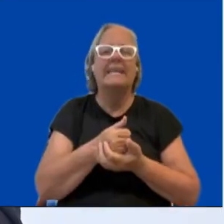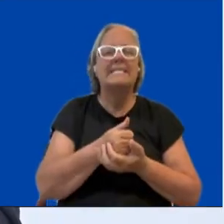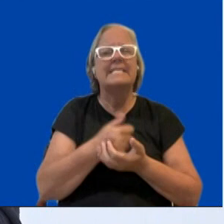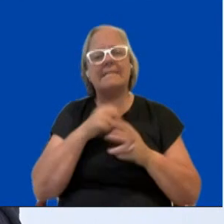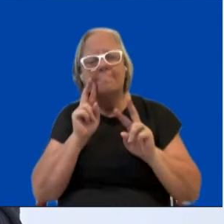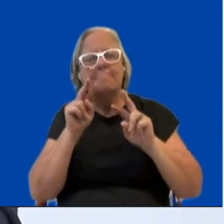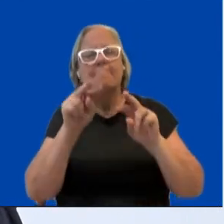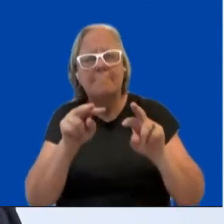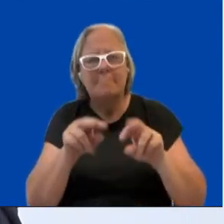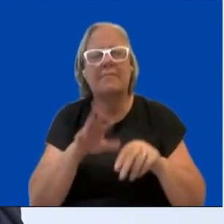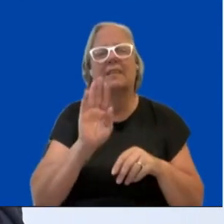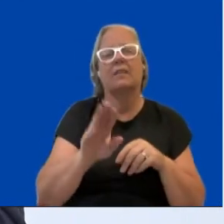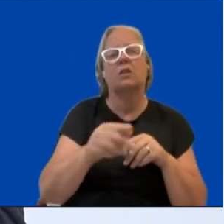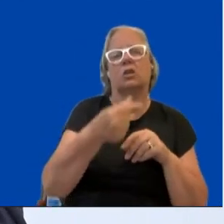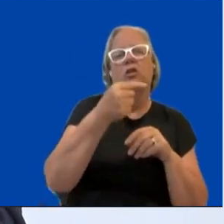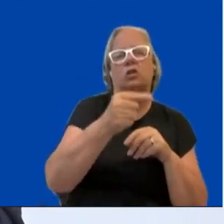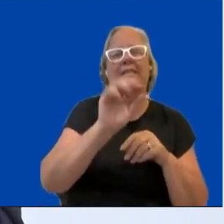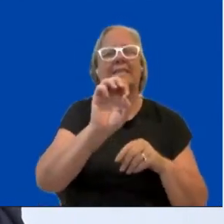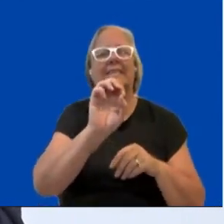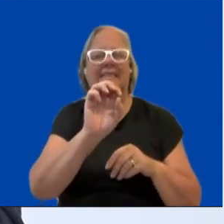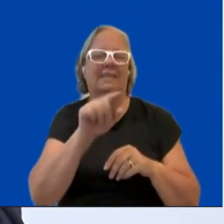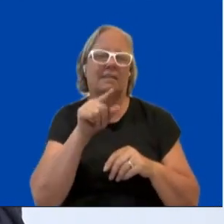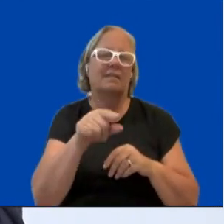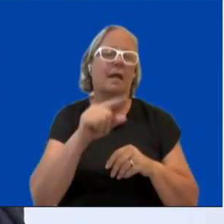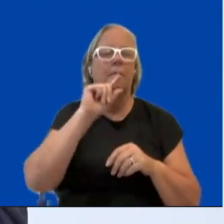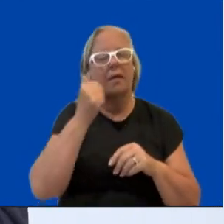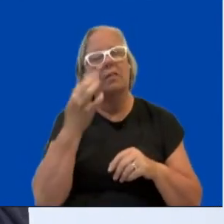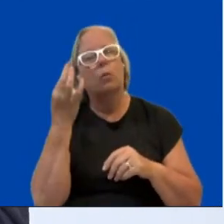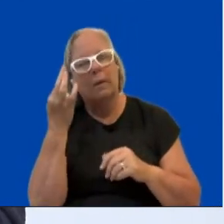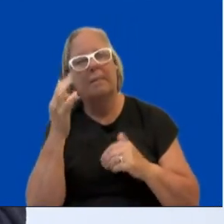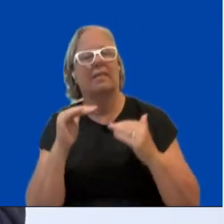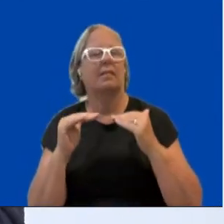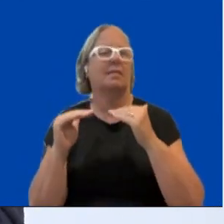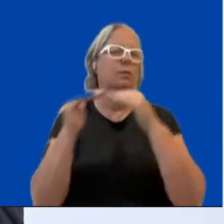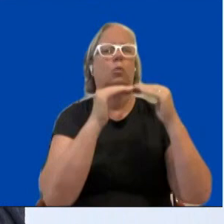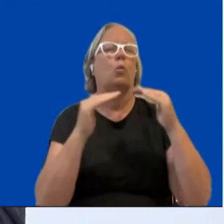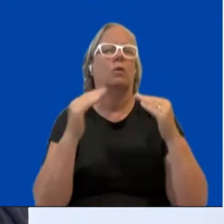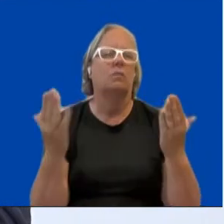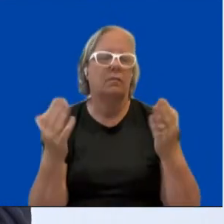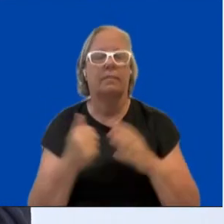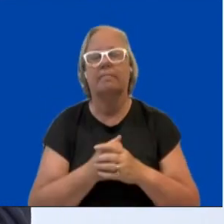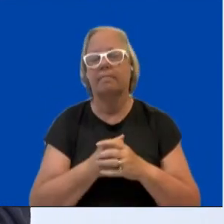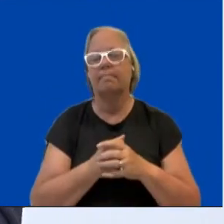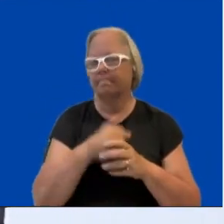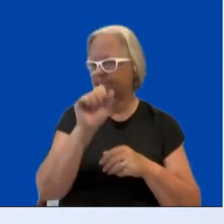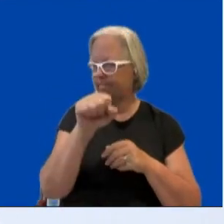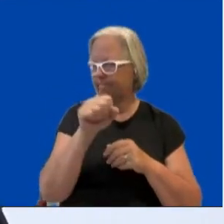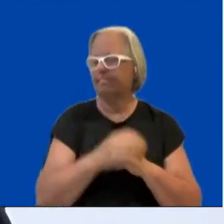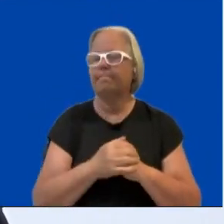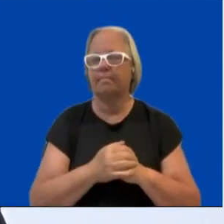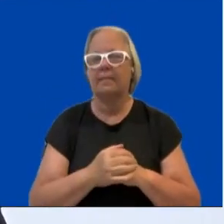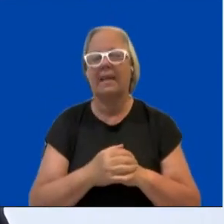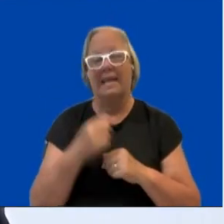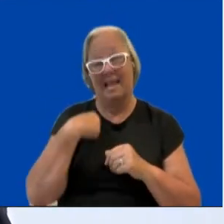Yeah, mean, equality data is so important, as was mentioned, and I think for a number of reasons. I think one of the reasons why it's very